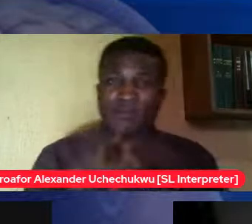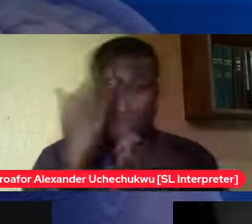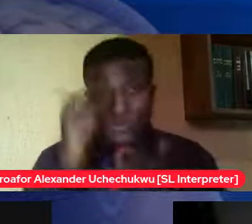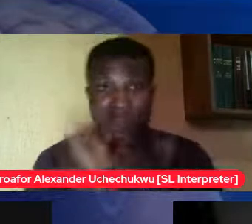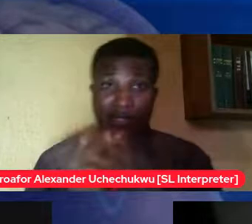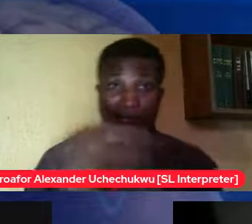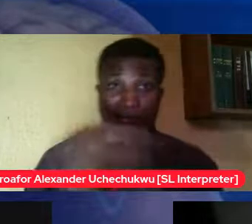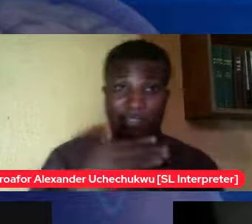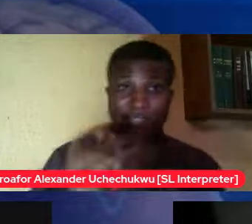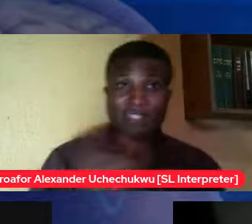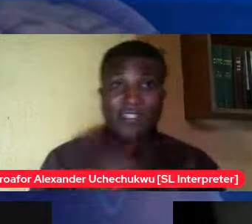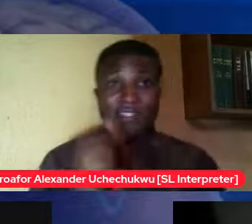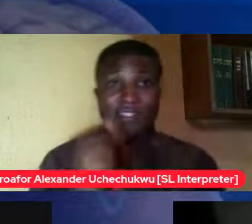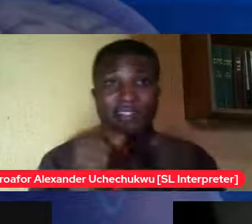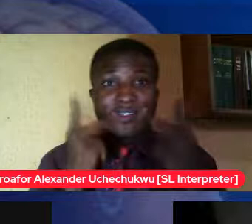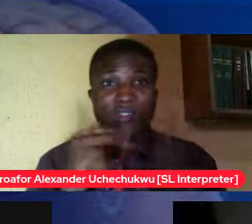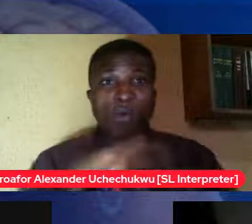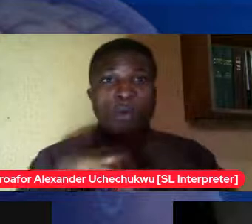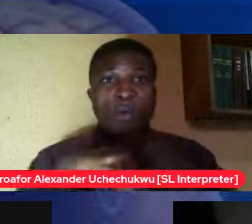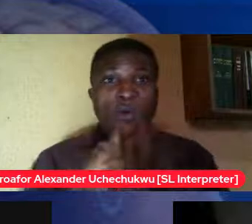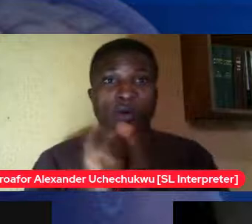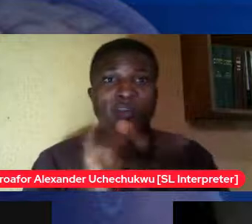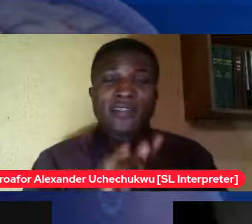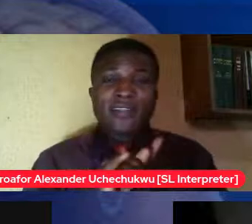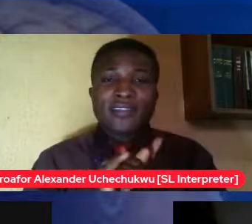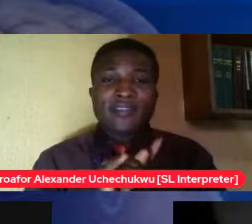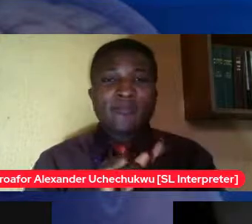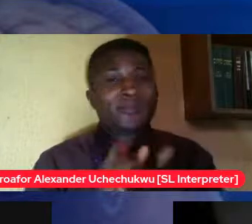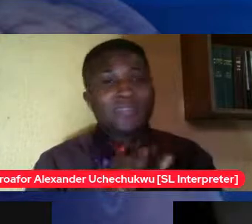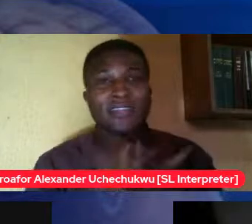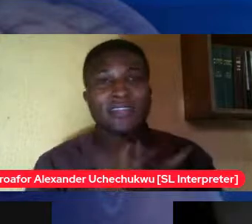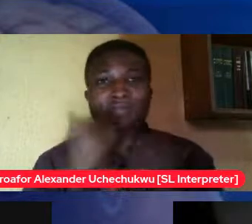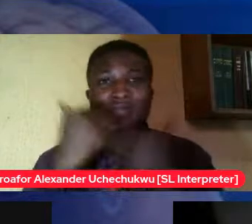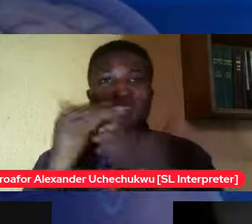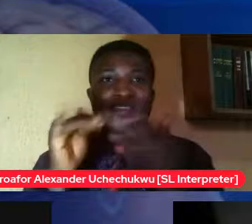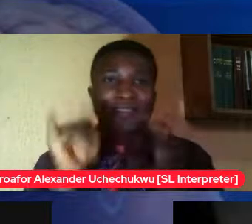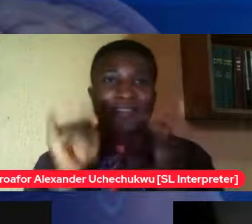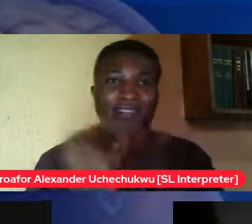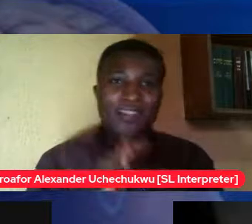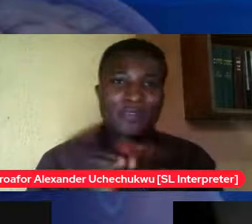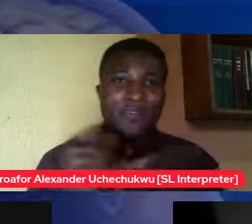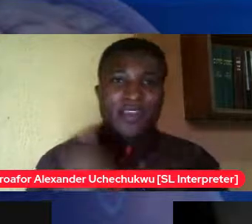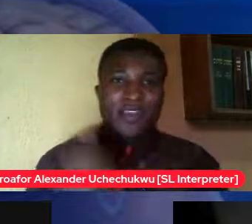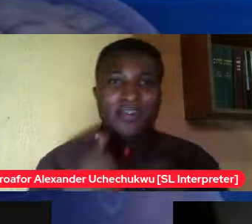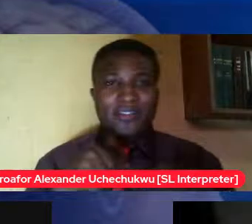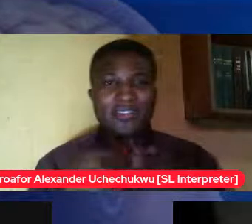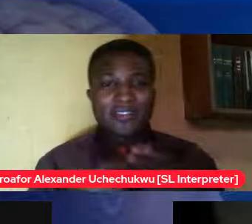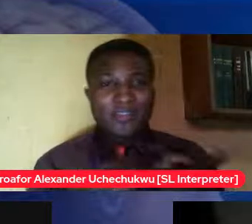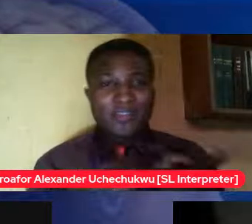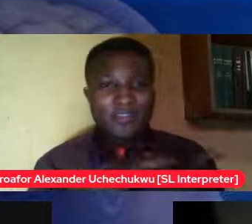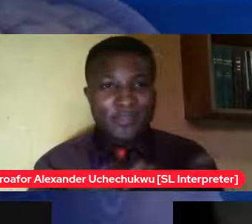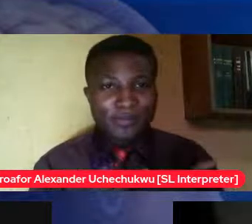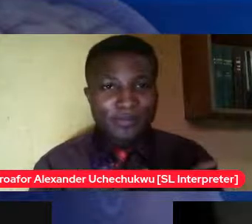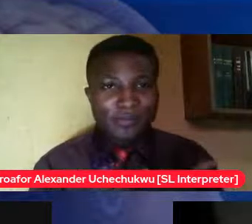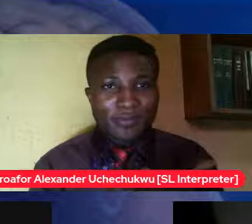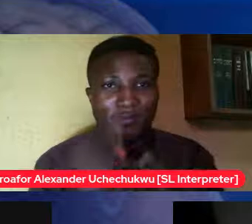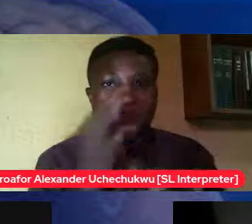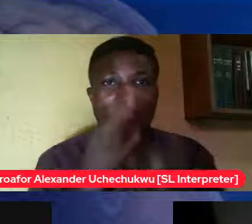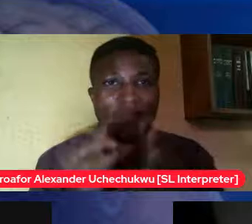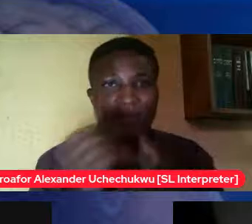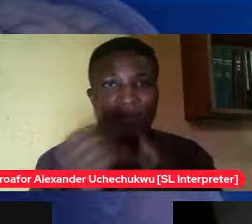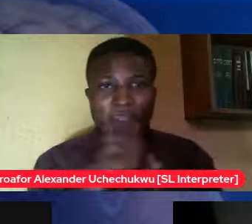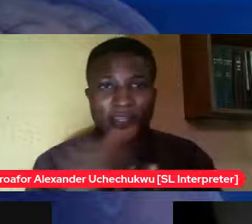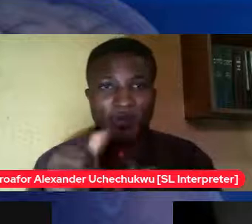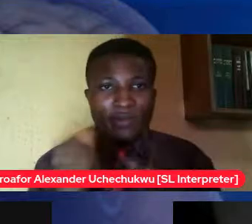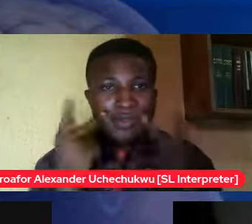so grateful that we had this conversation today if anyone wants to learn any other thing there's this um um there's something I watch on Netflix called